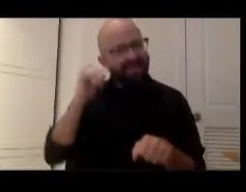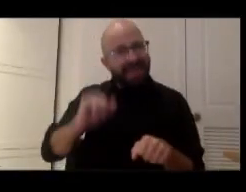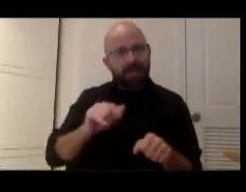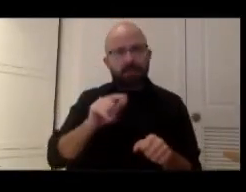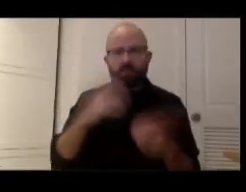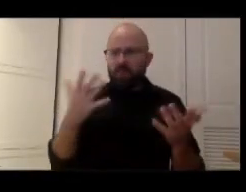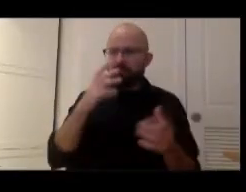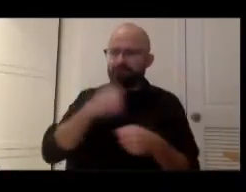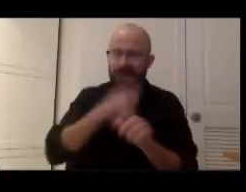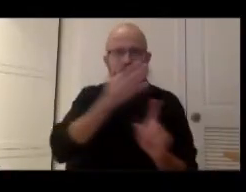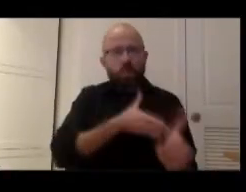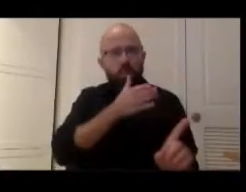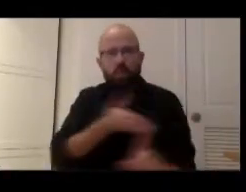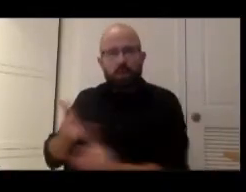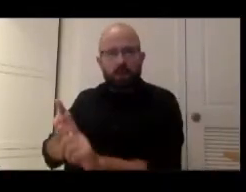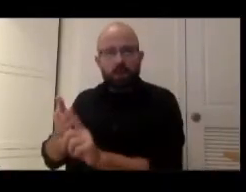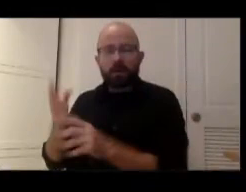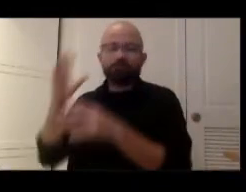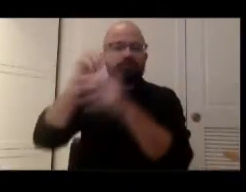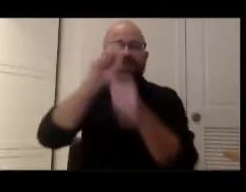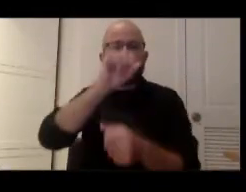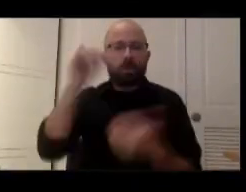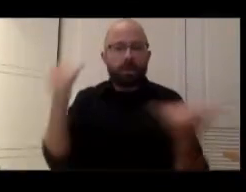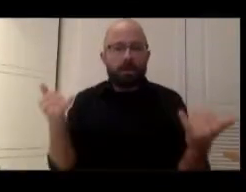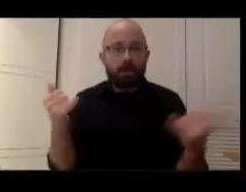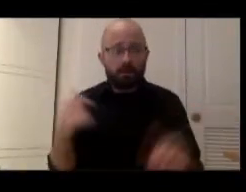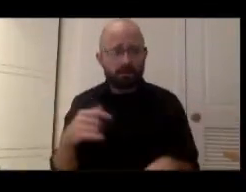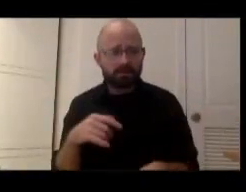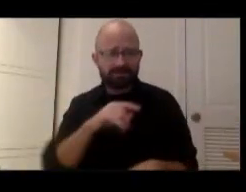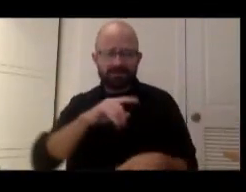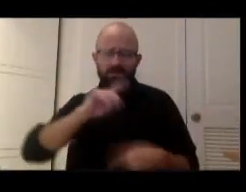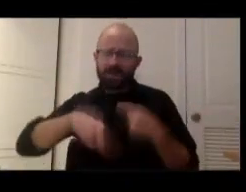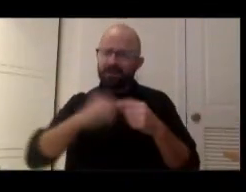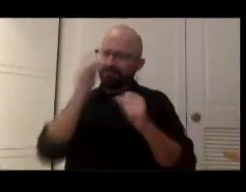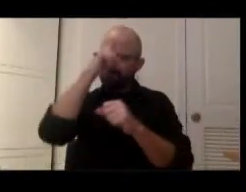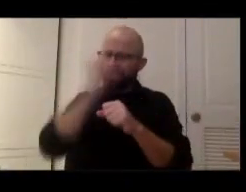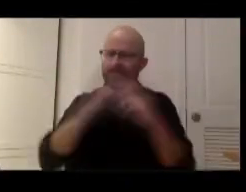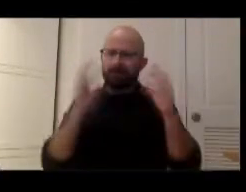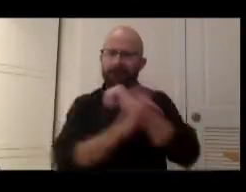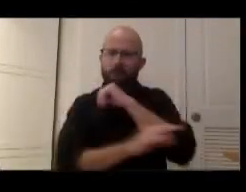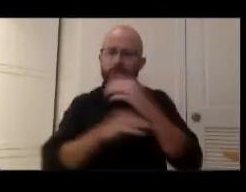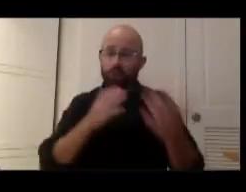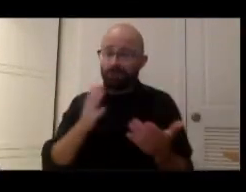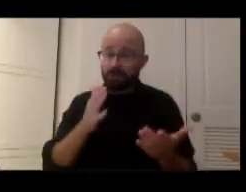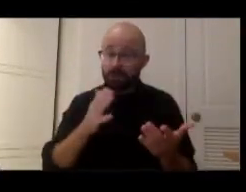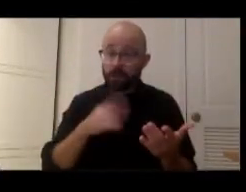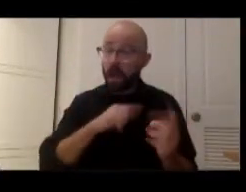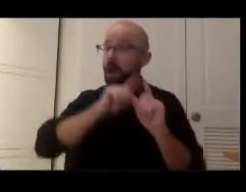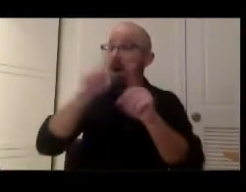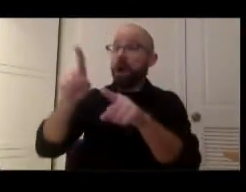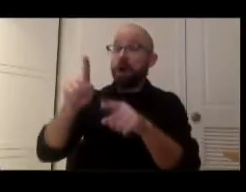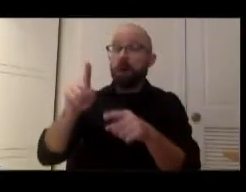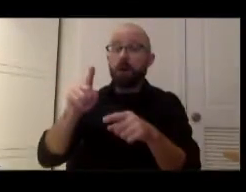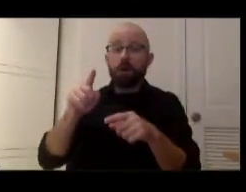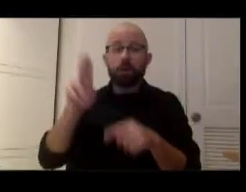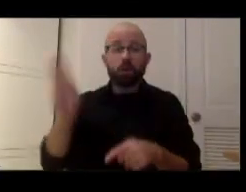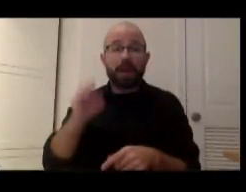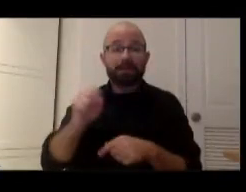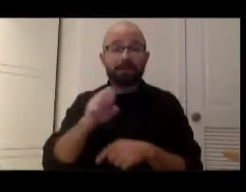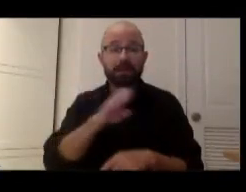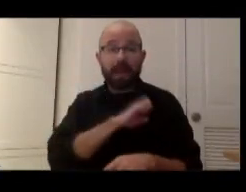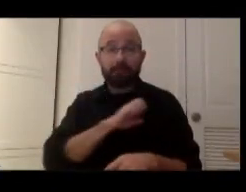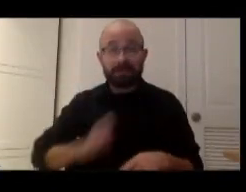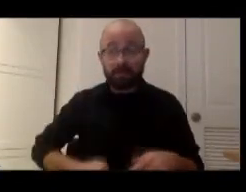the um foreign service when I go abroad and I'm looking at U.S. embassies now it's nothing like American